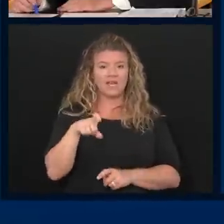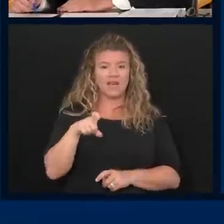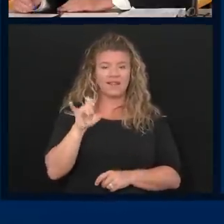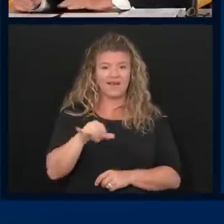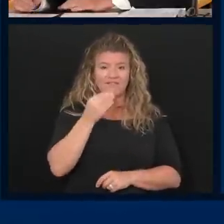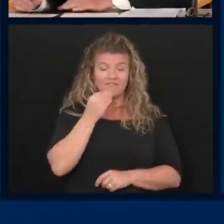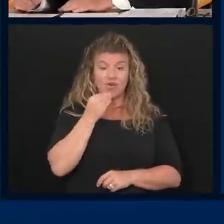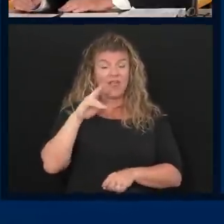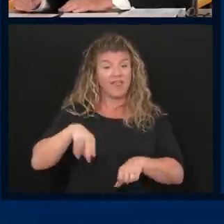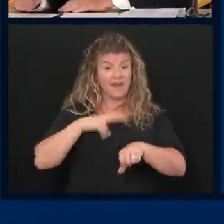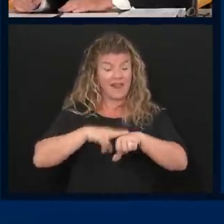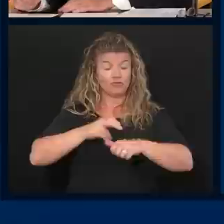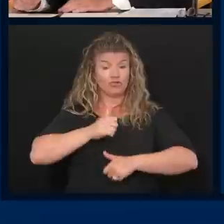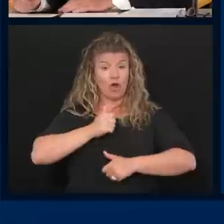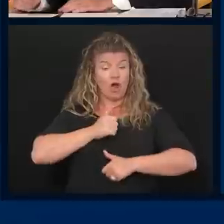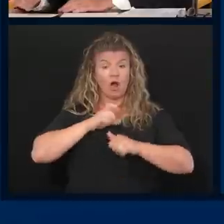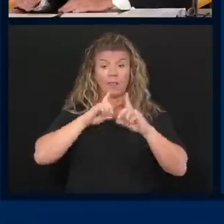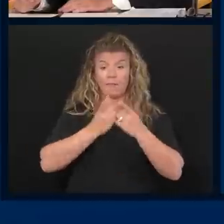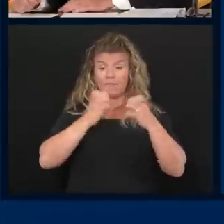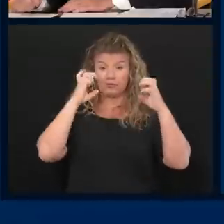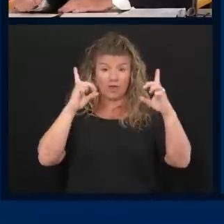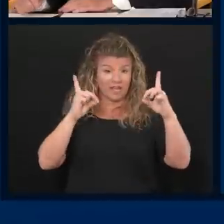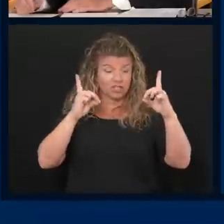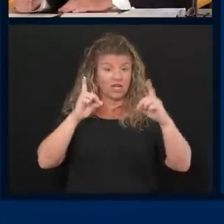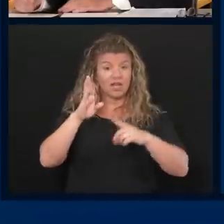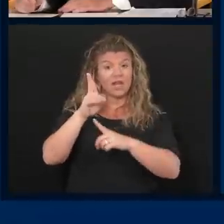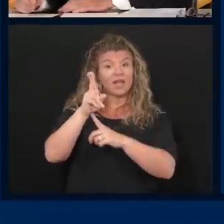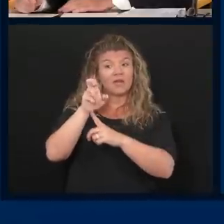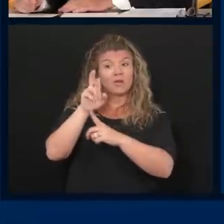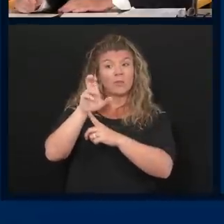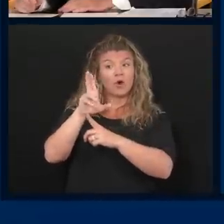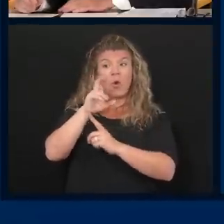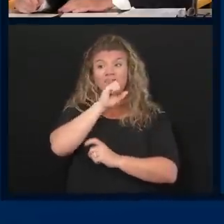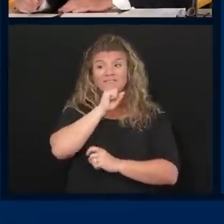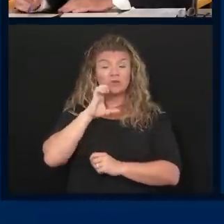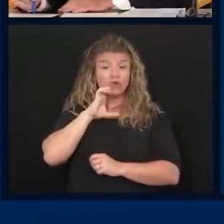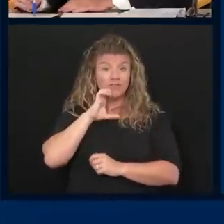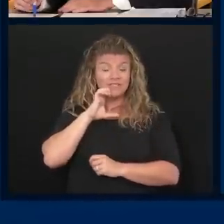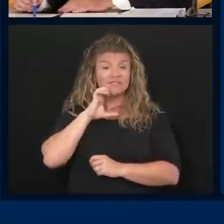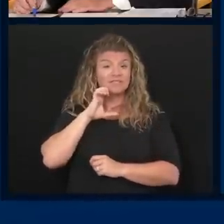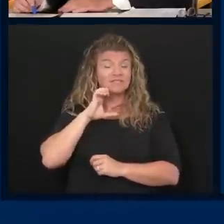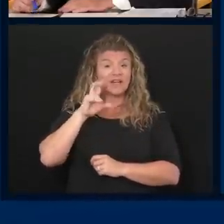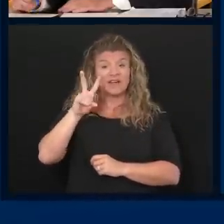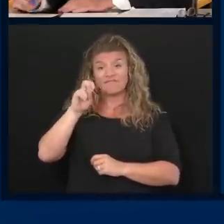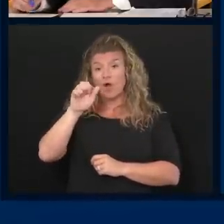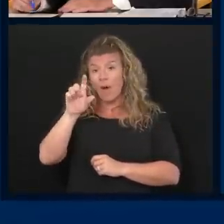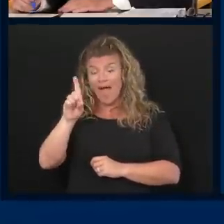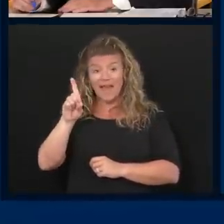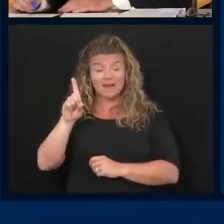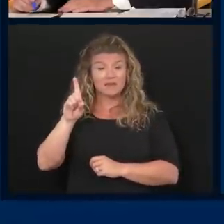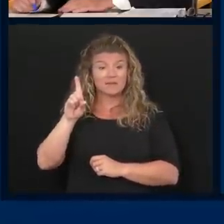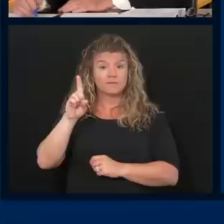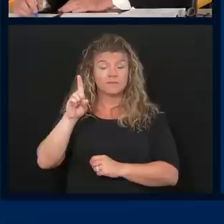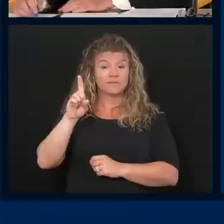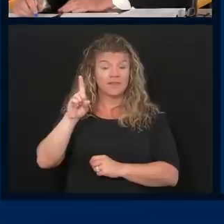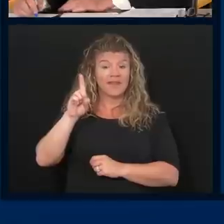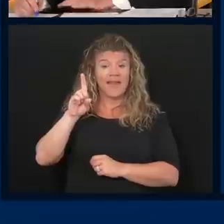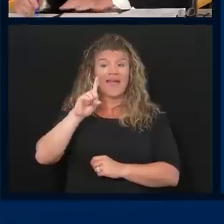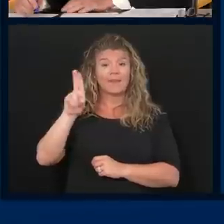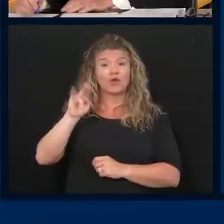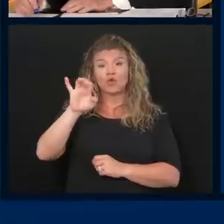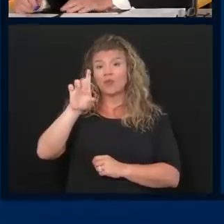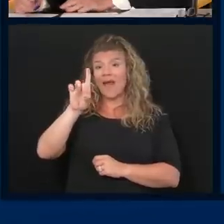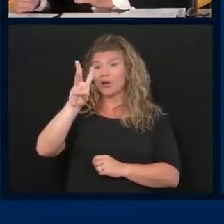National Guard, the Department of Education, the Bureau of Senior Services, VOAD, and the United